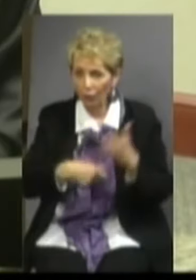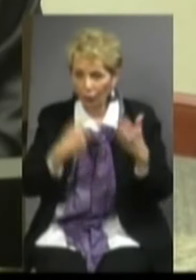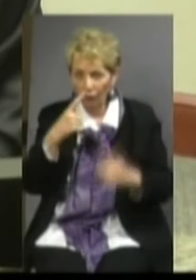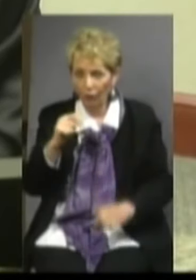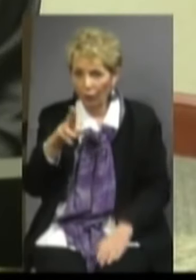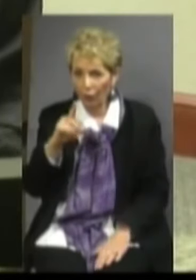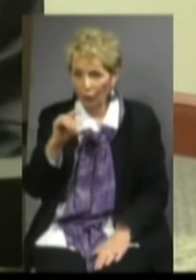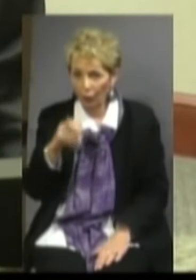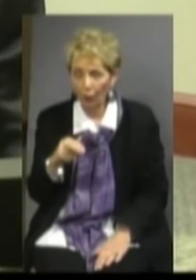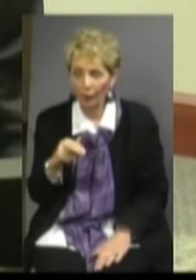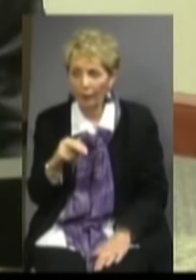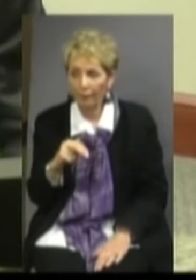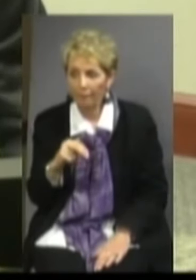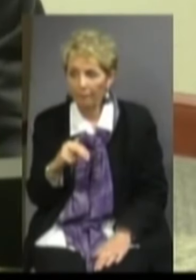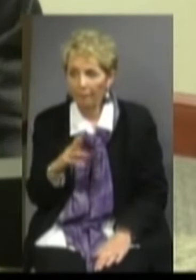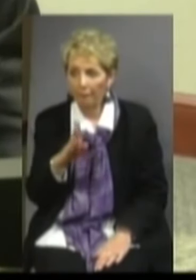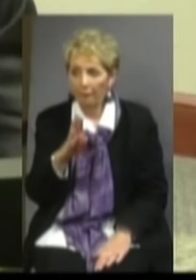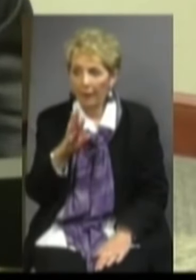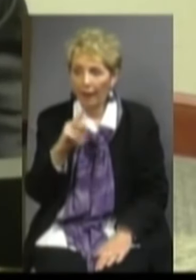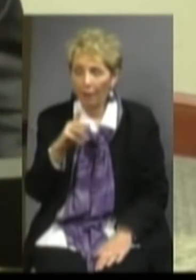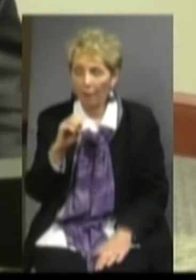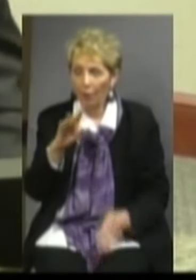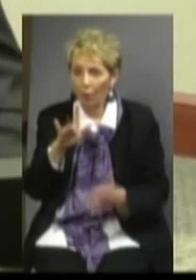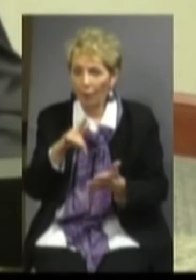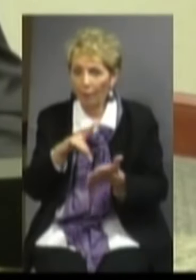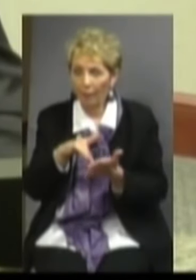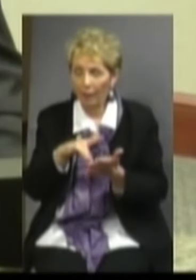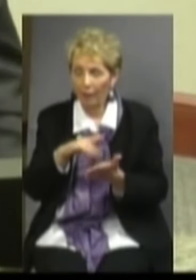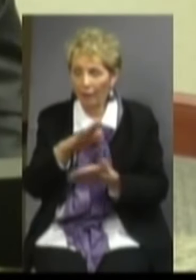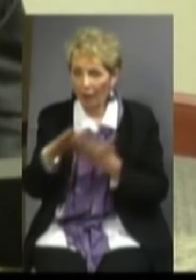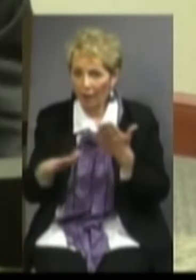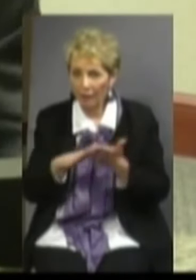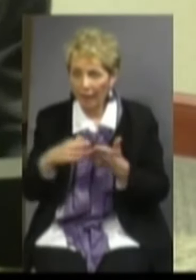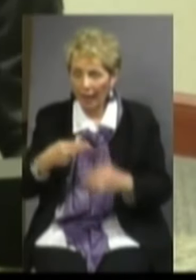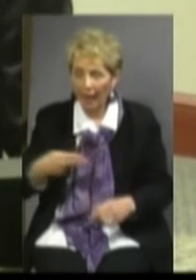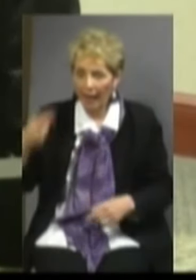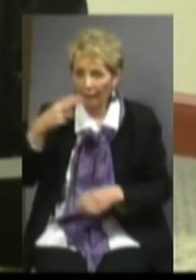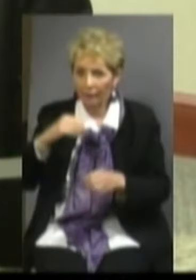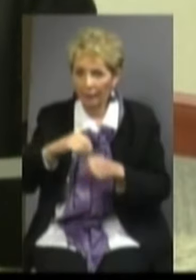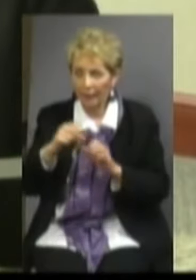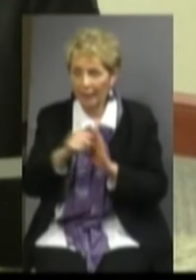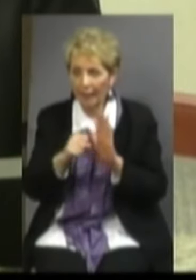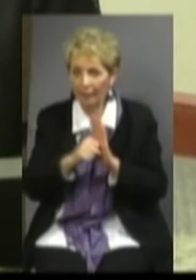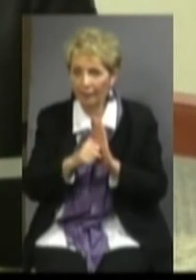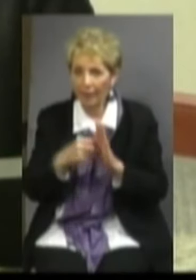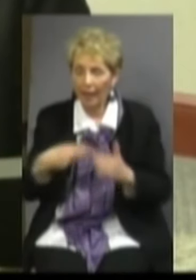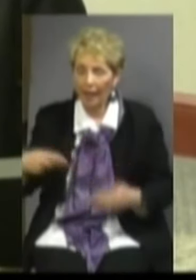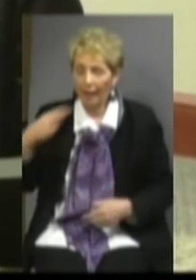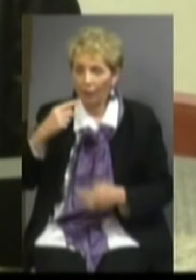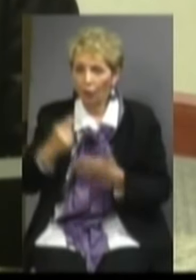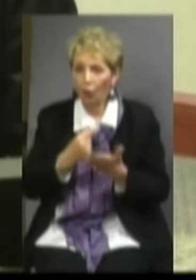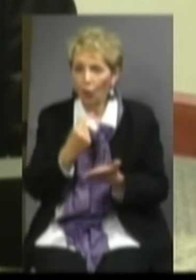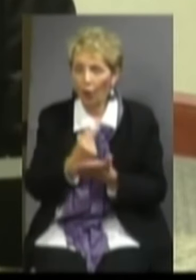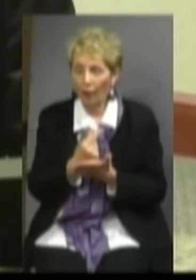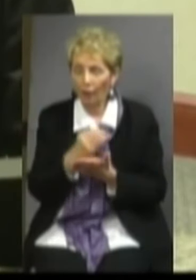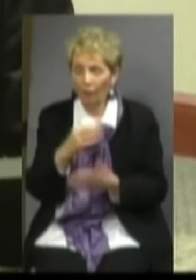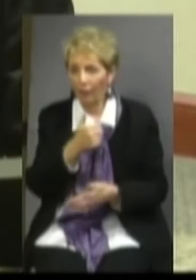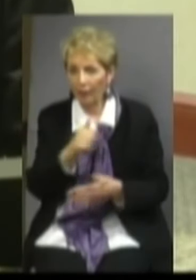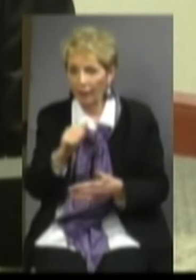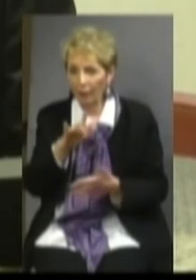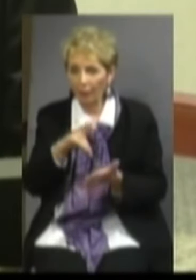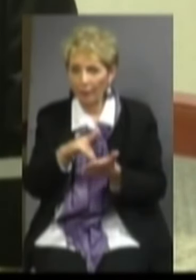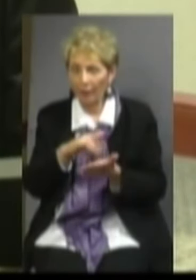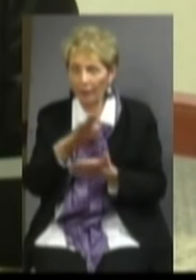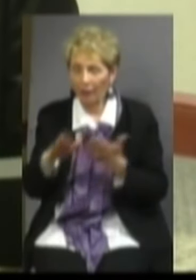Did you know that Burke Middle College is the highest-ranked middle college in the state and that the ranking includes the highest graduates of any middle